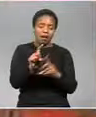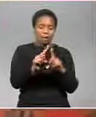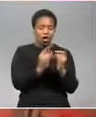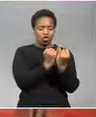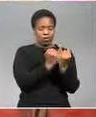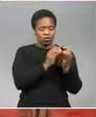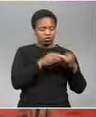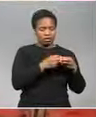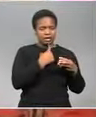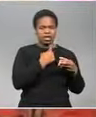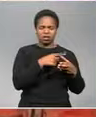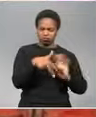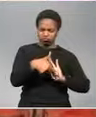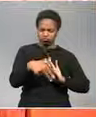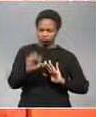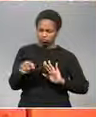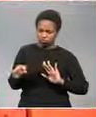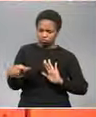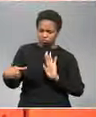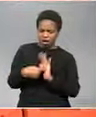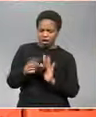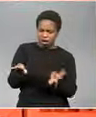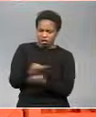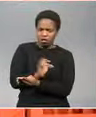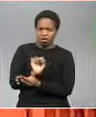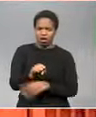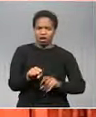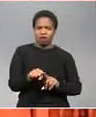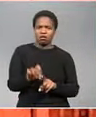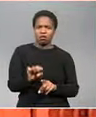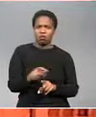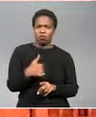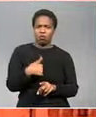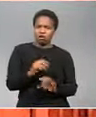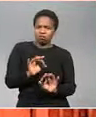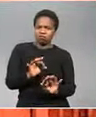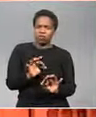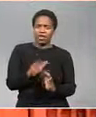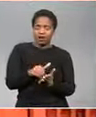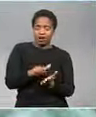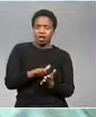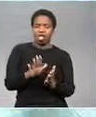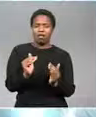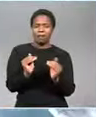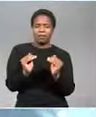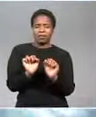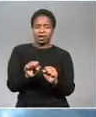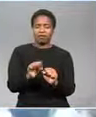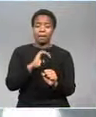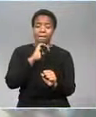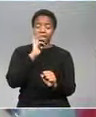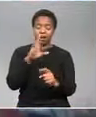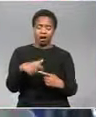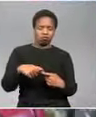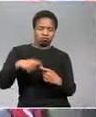tribunal has approved on condition that the jobs that are lost are within the merger so for now they have suspended the job